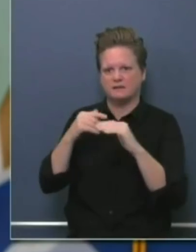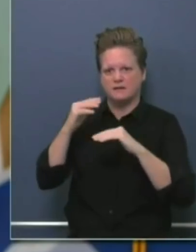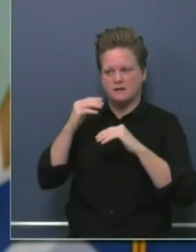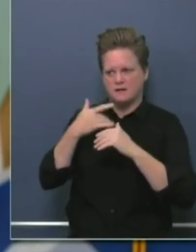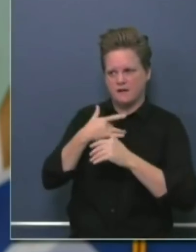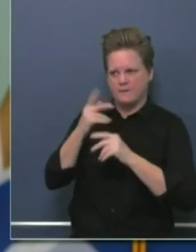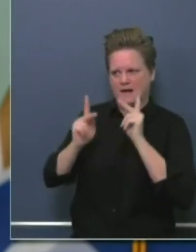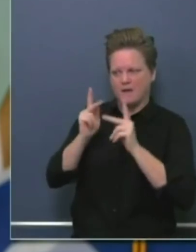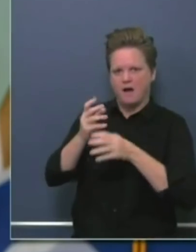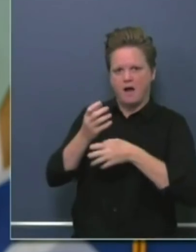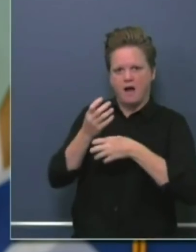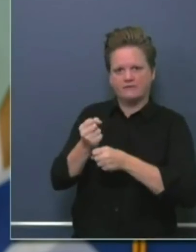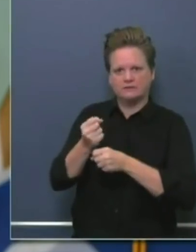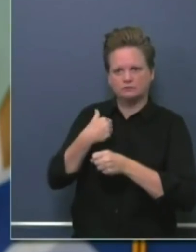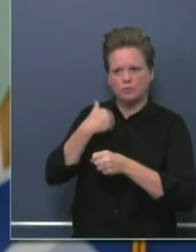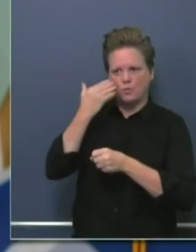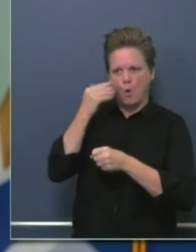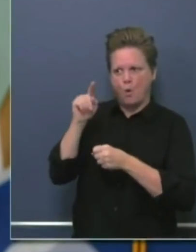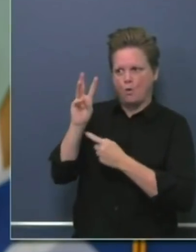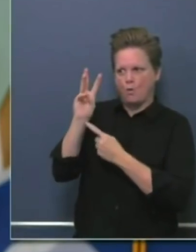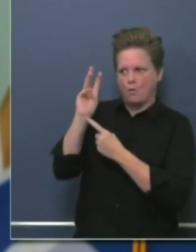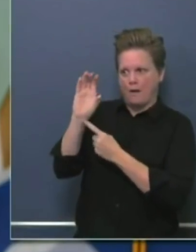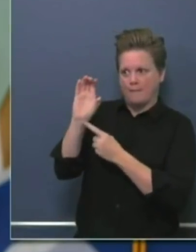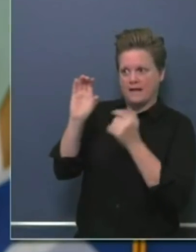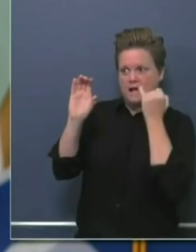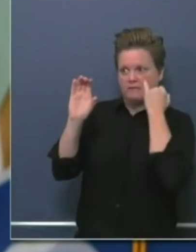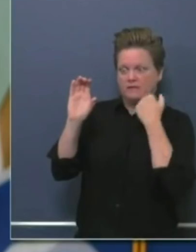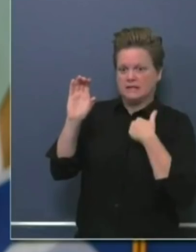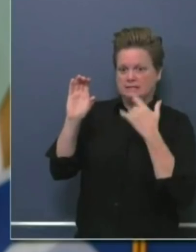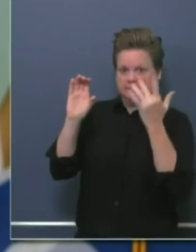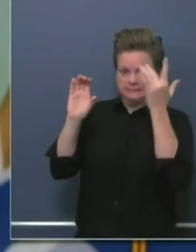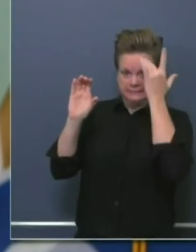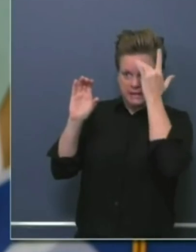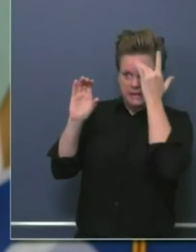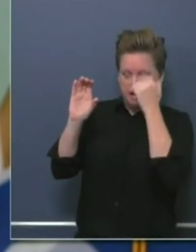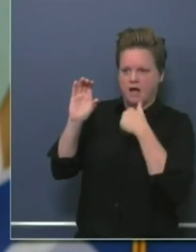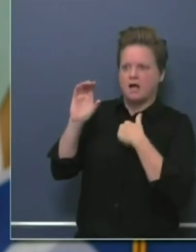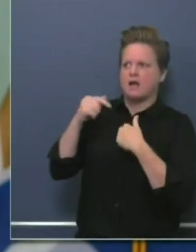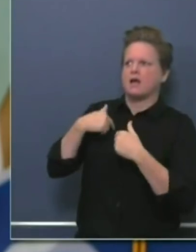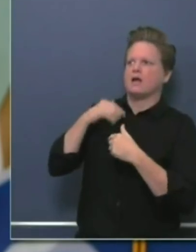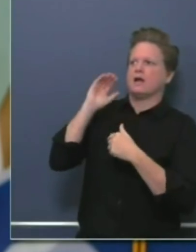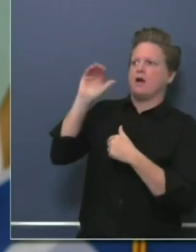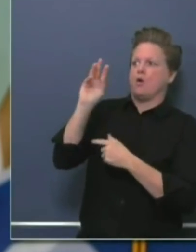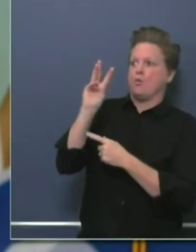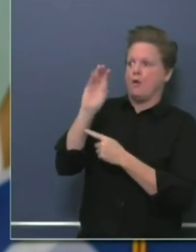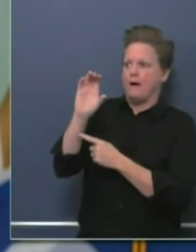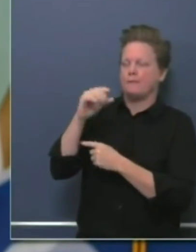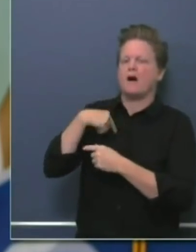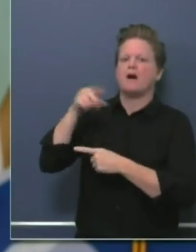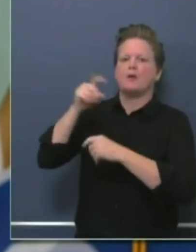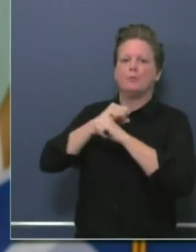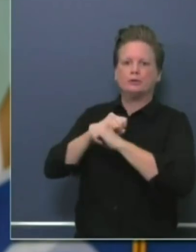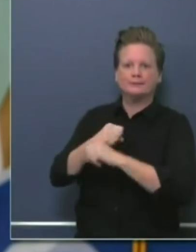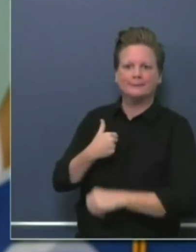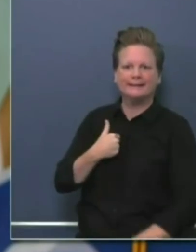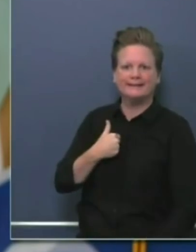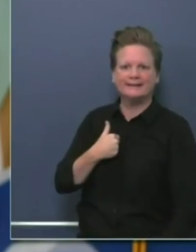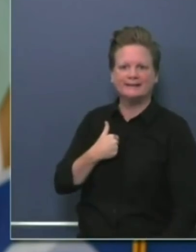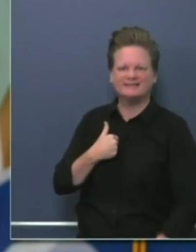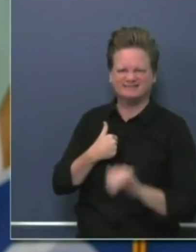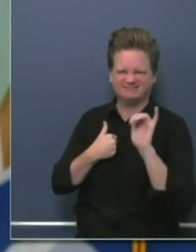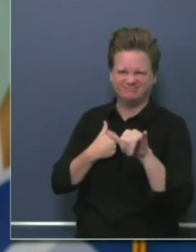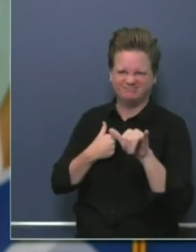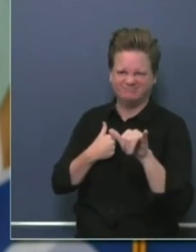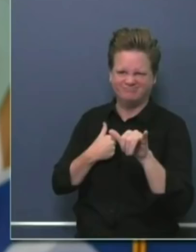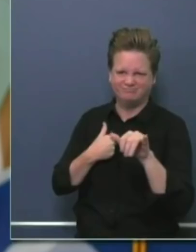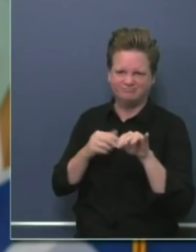benefits. Of course, these are benefits after you've already exhausted and drawn down any federal benefits you otherwise may have accrued